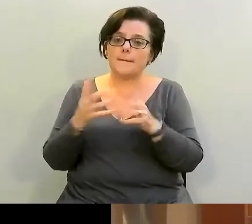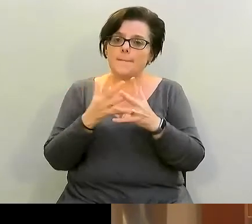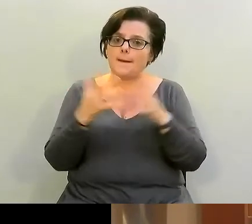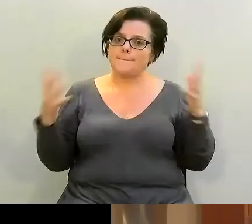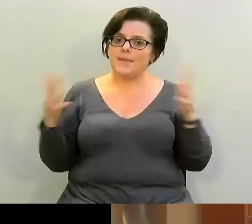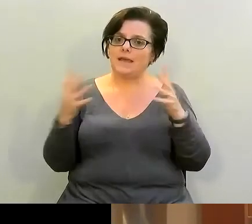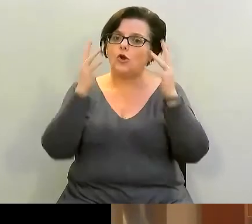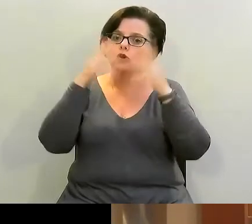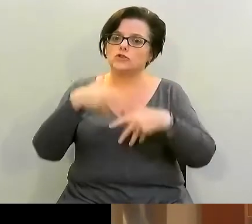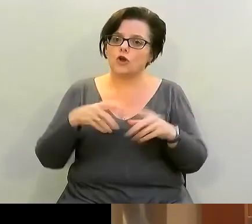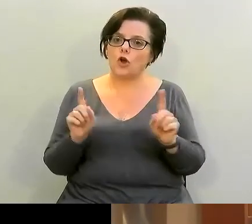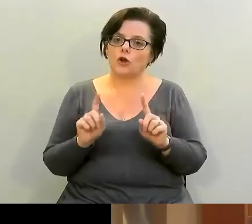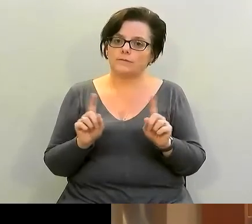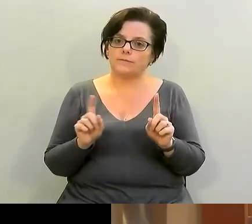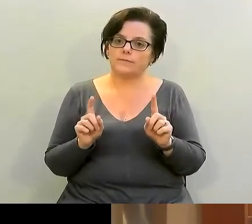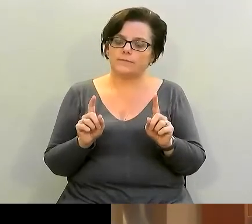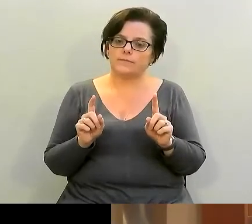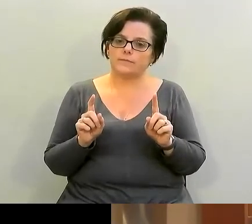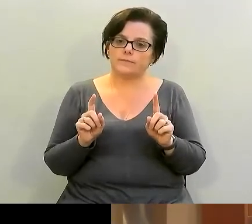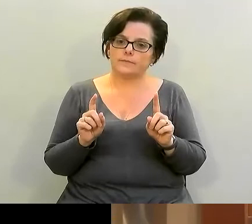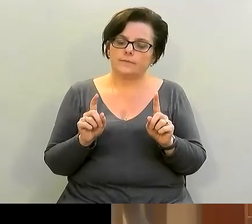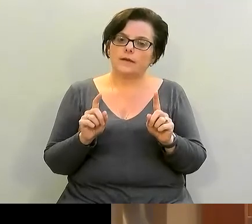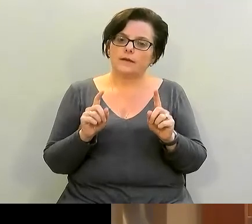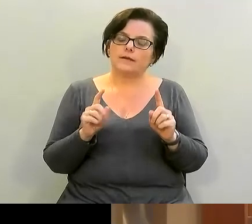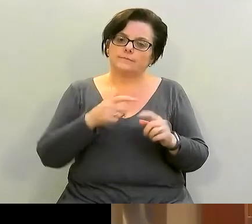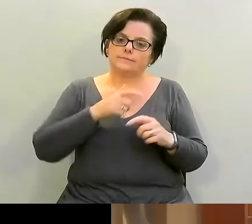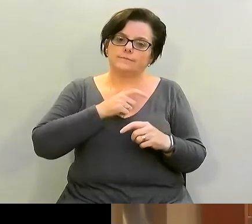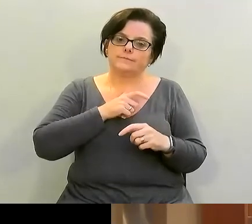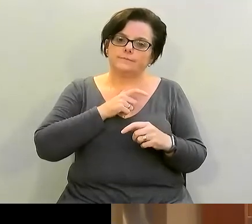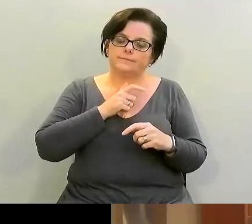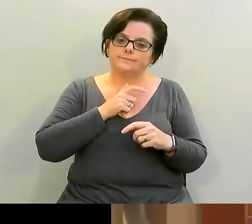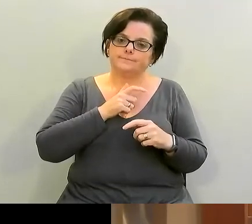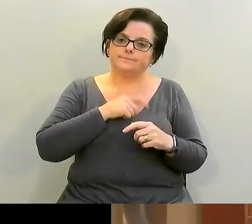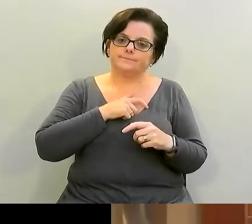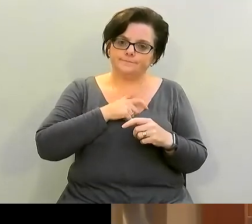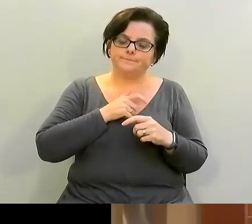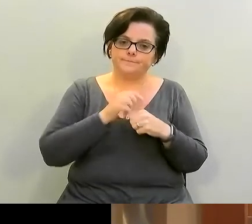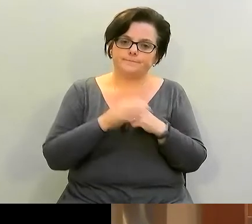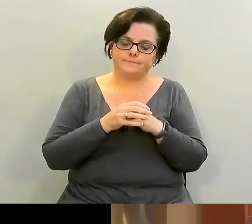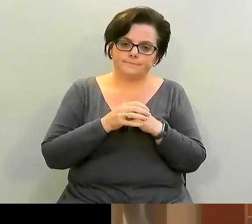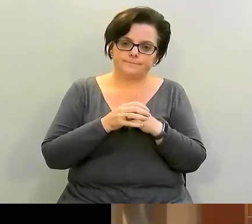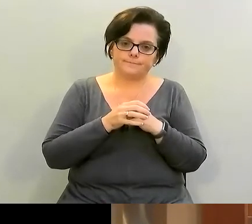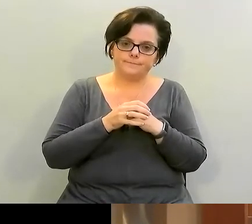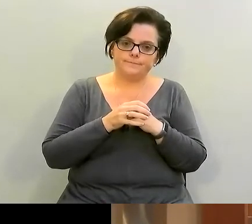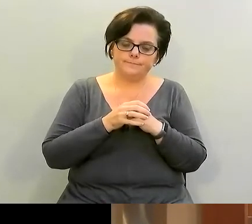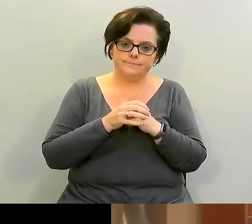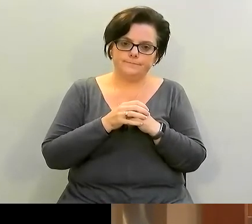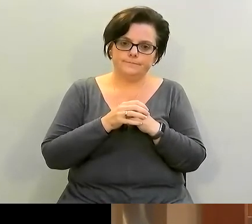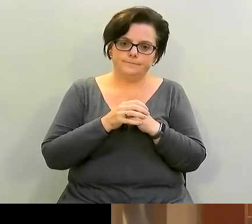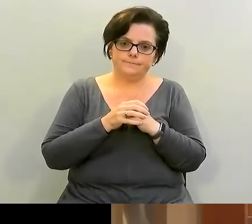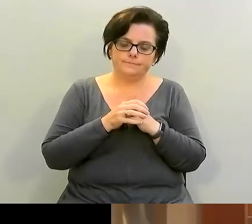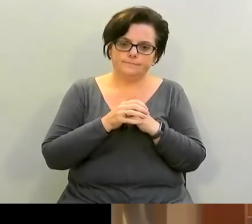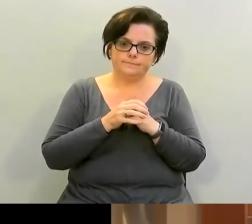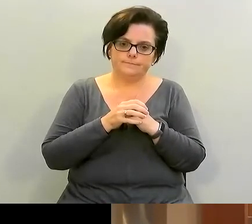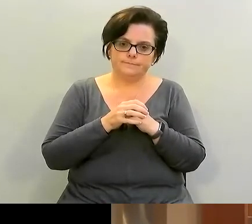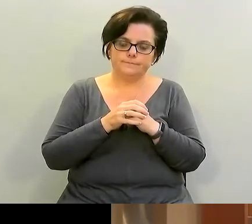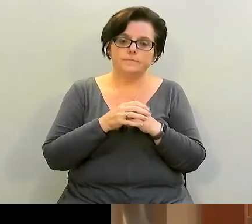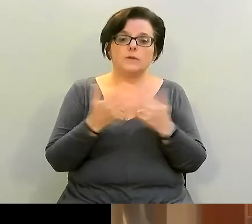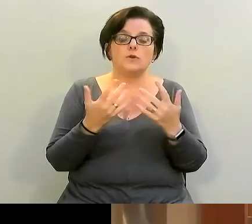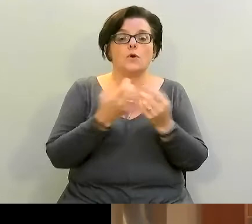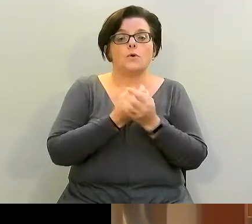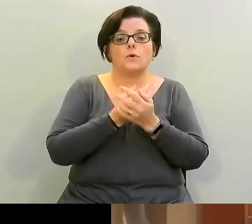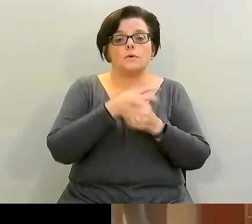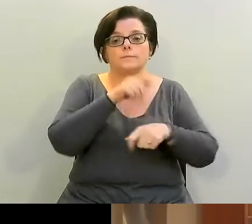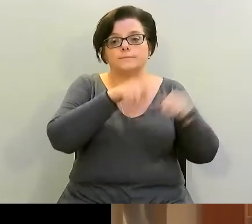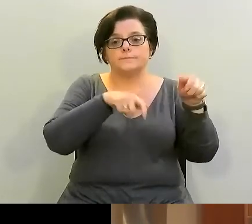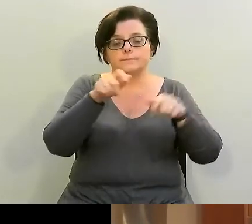of uncertainty which i think many of us will agree is continuing so i know that any which way